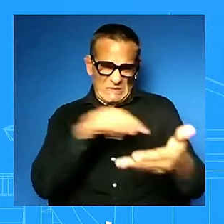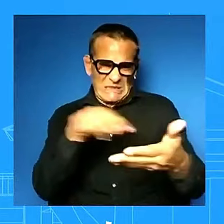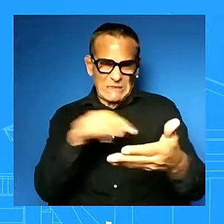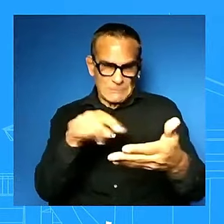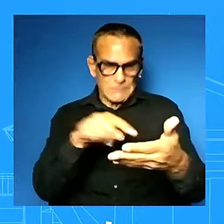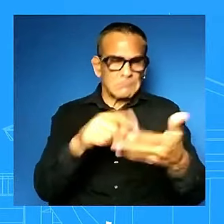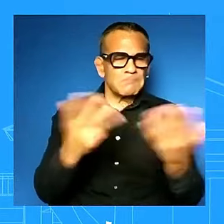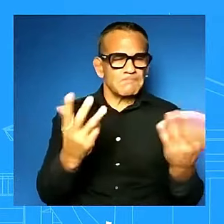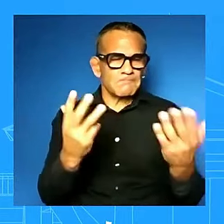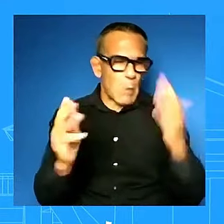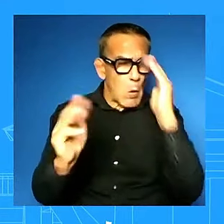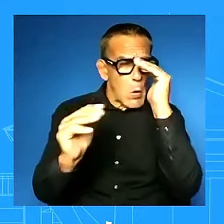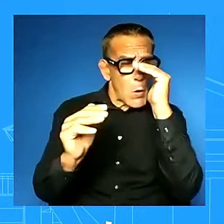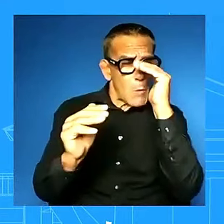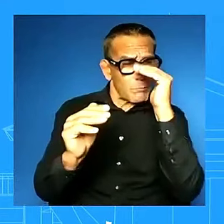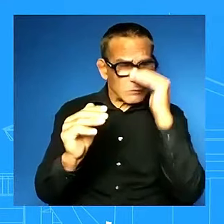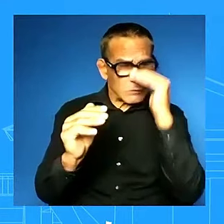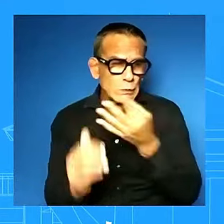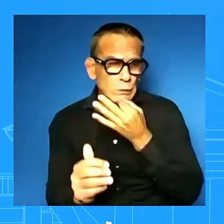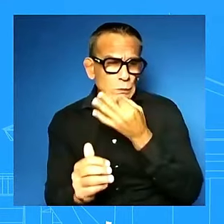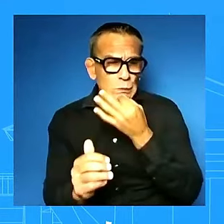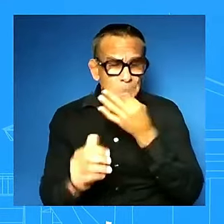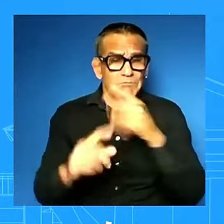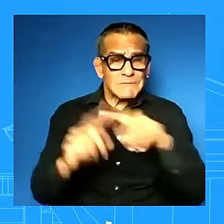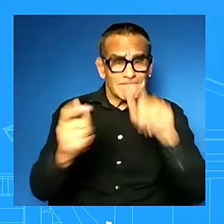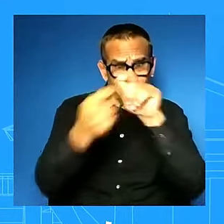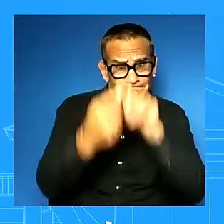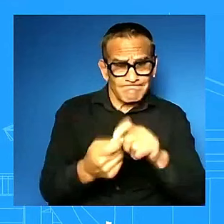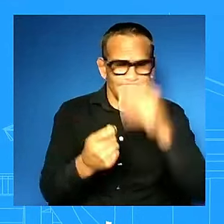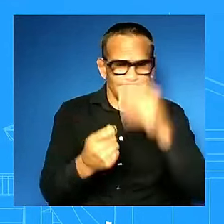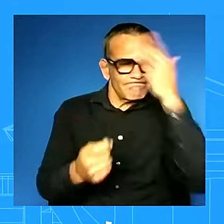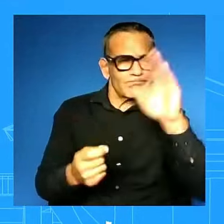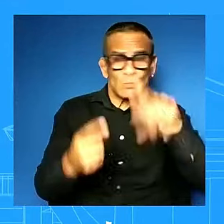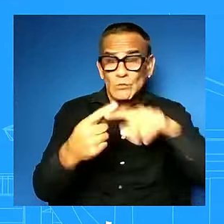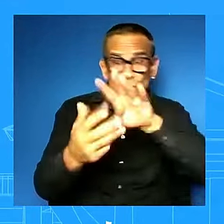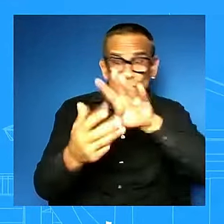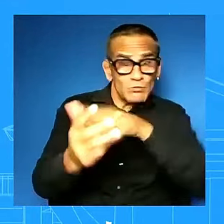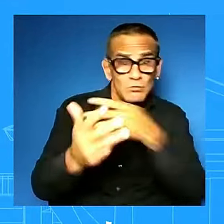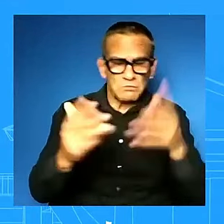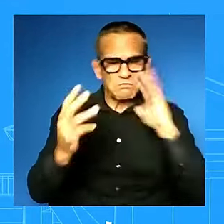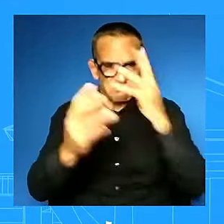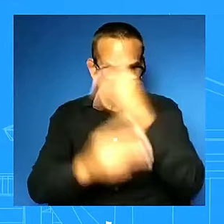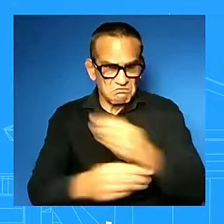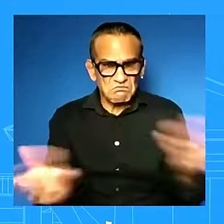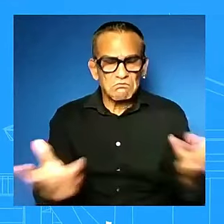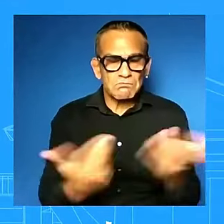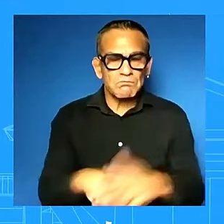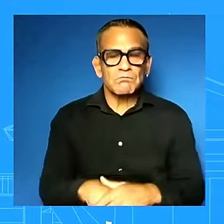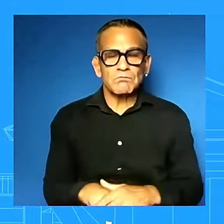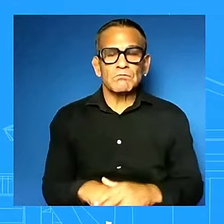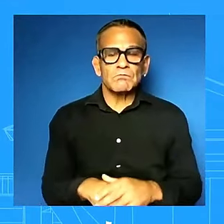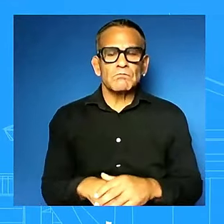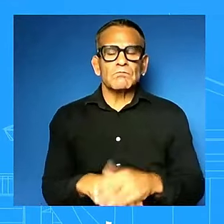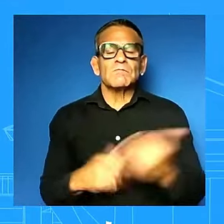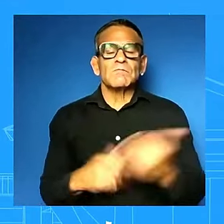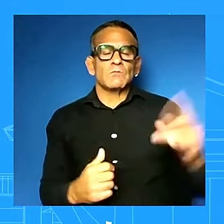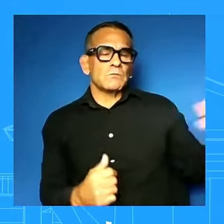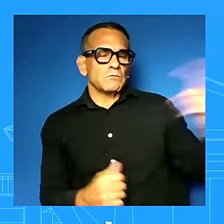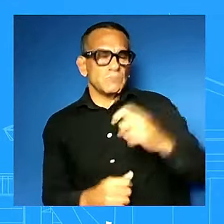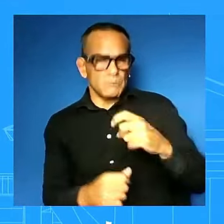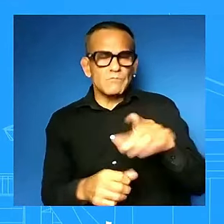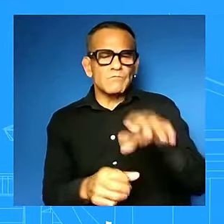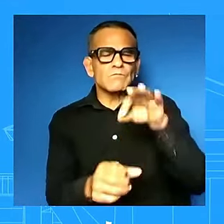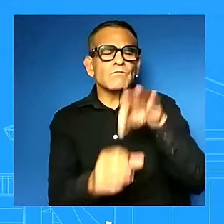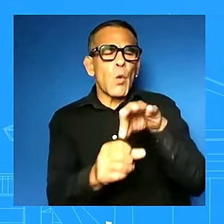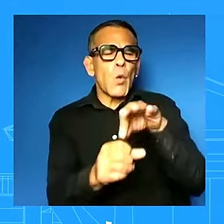more share hi thanks boeing workers are voting on a new labor contract today does the president support going workers